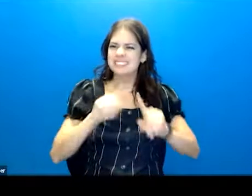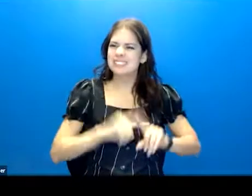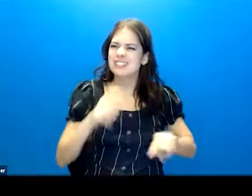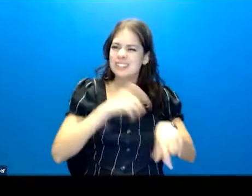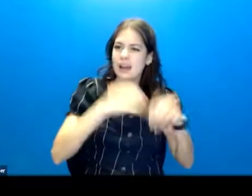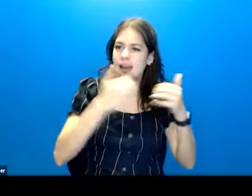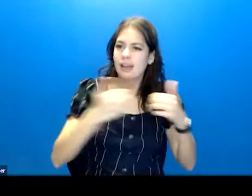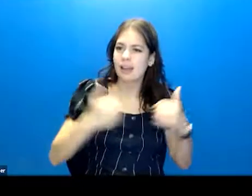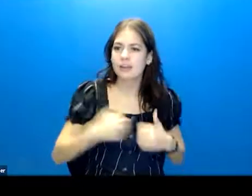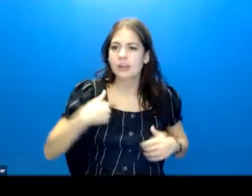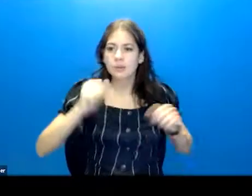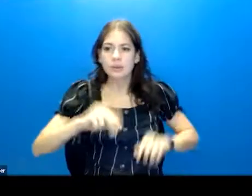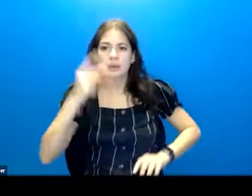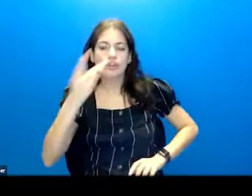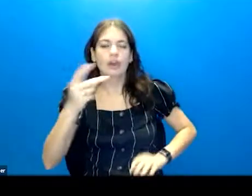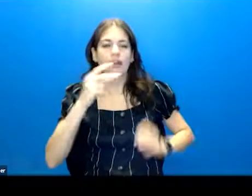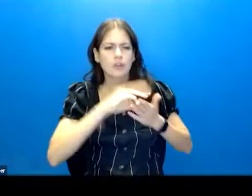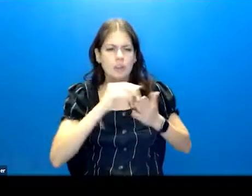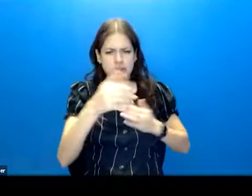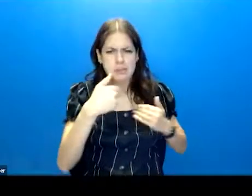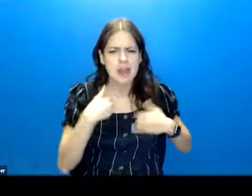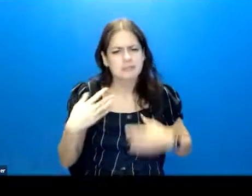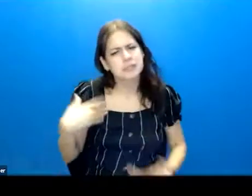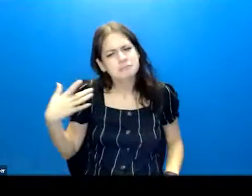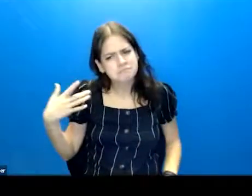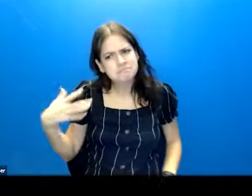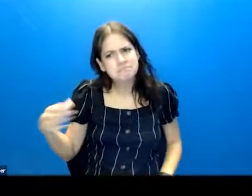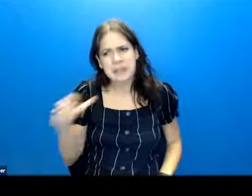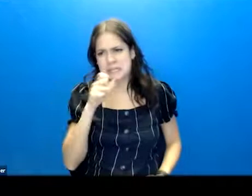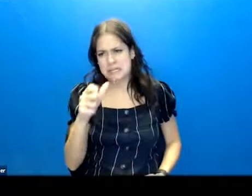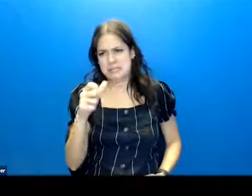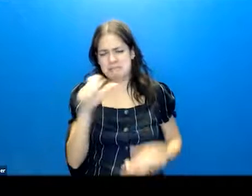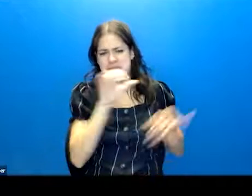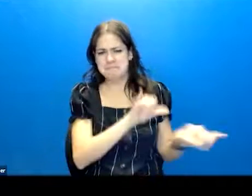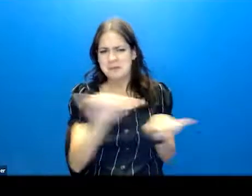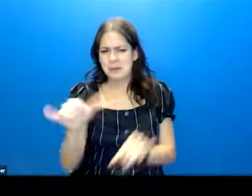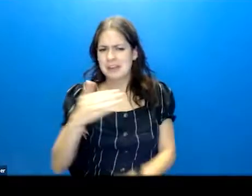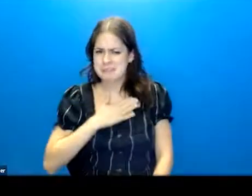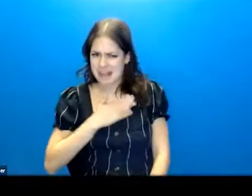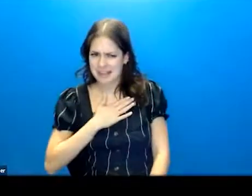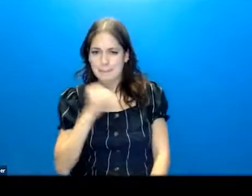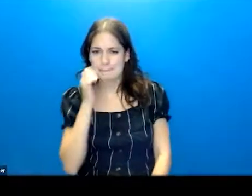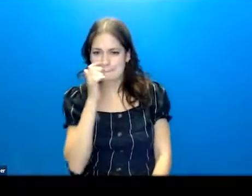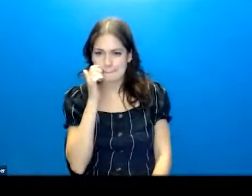look at the copies you have and be like, hmm, this doesn't look like the CSSRS I've seen before.